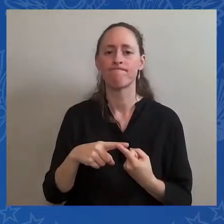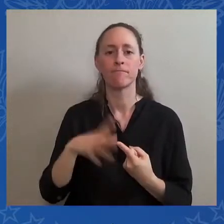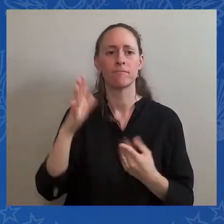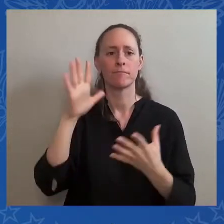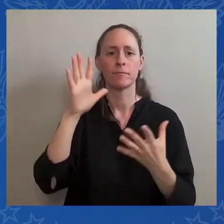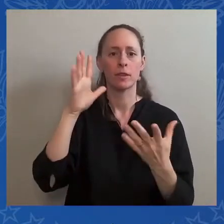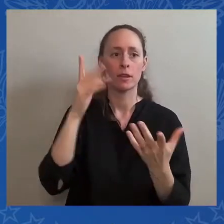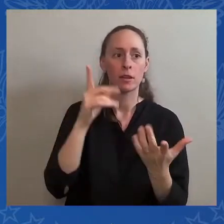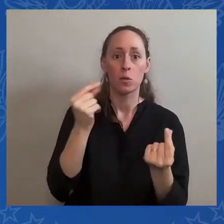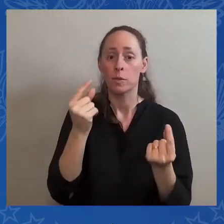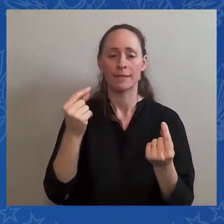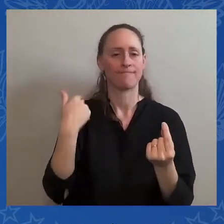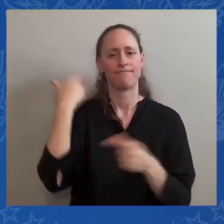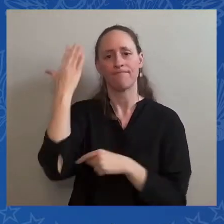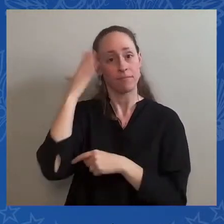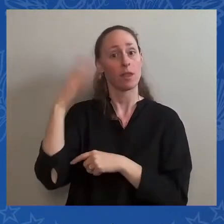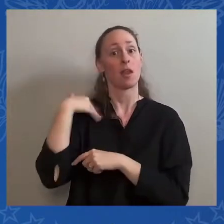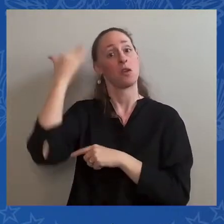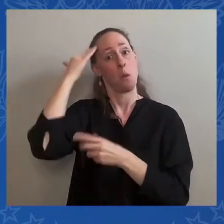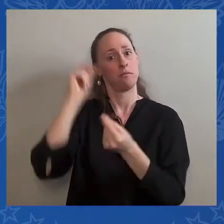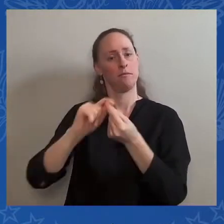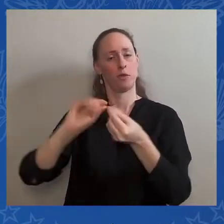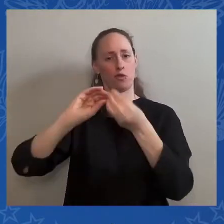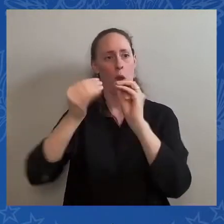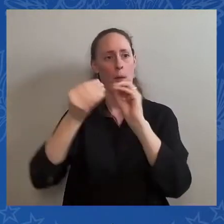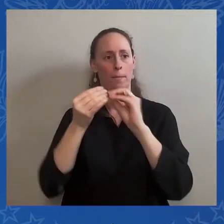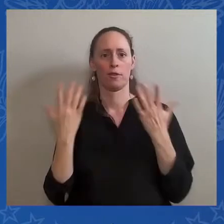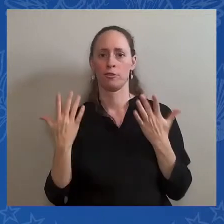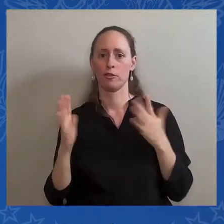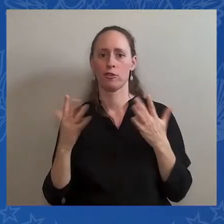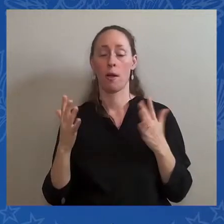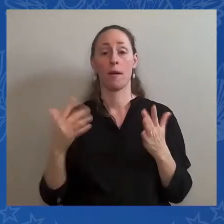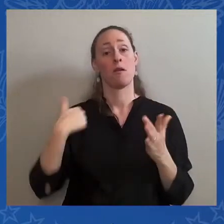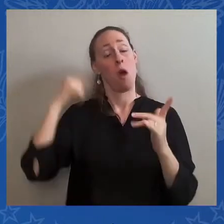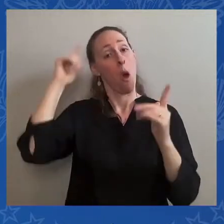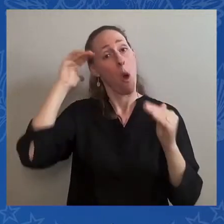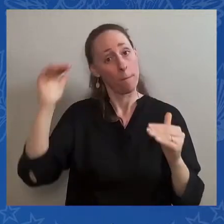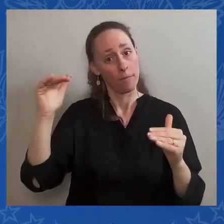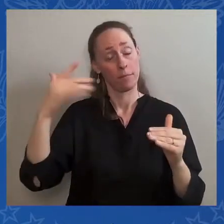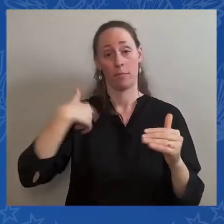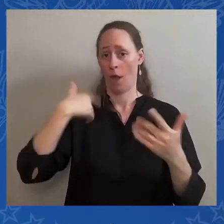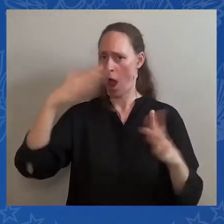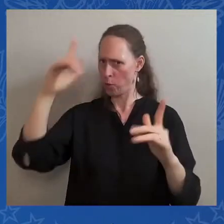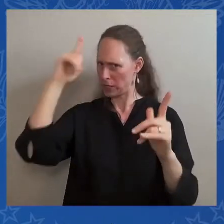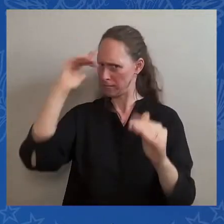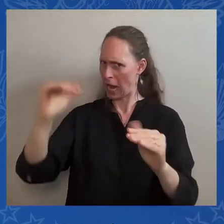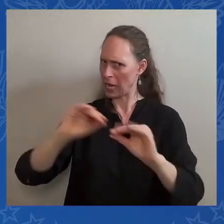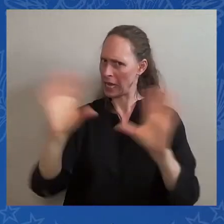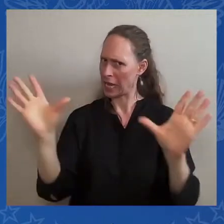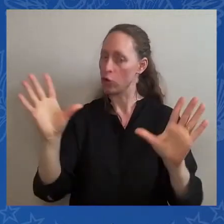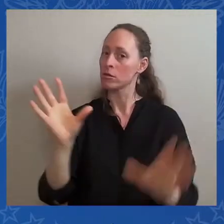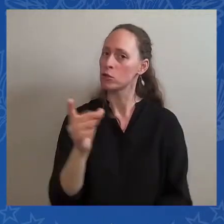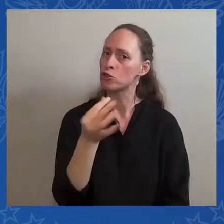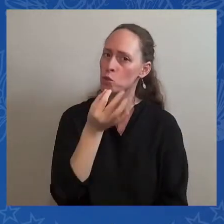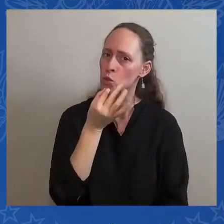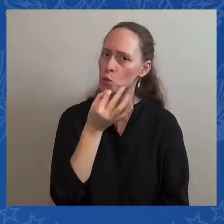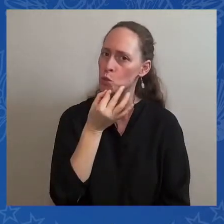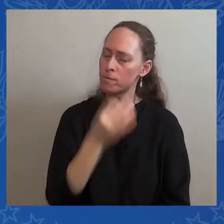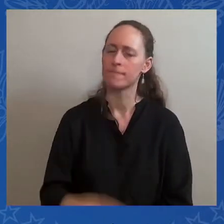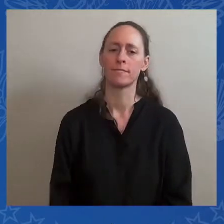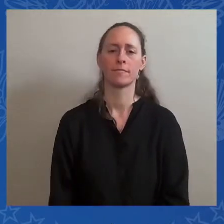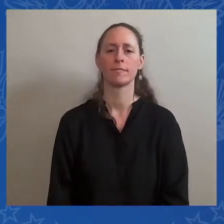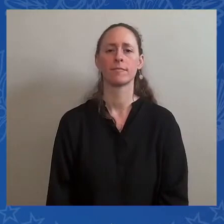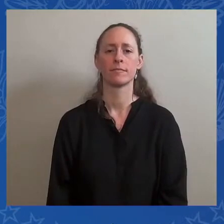where they're going to be released. So it's my hope and expectation will be soon. And of the 10 Americans that are unaccounted for, do you know all of their